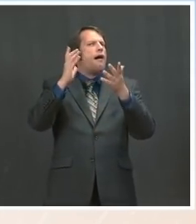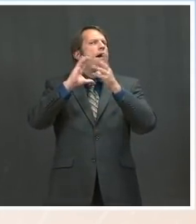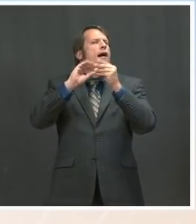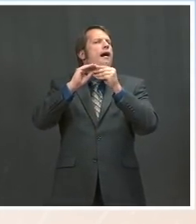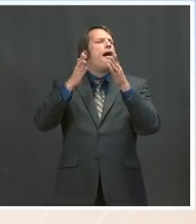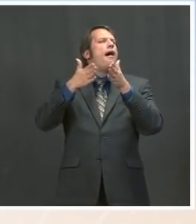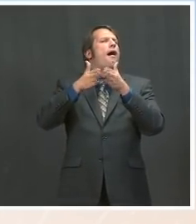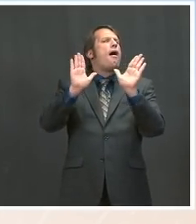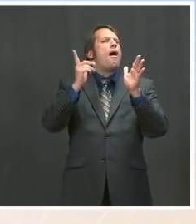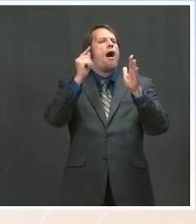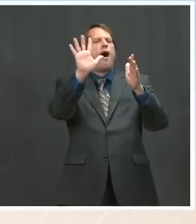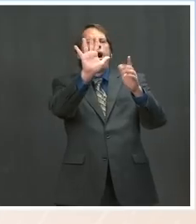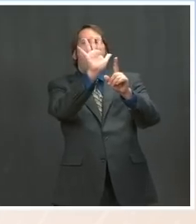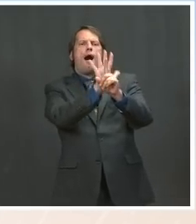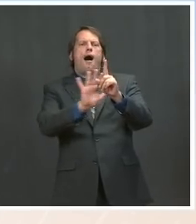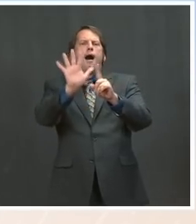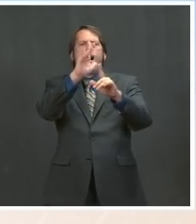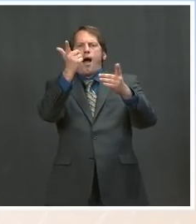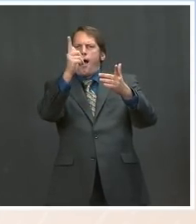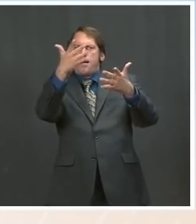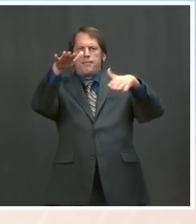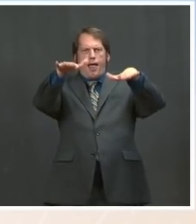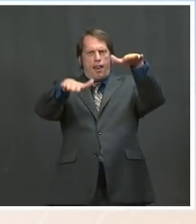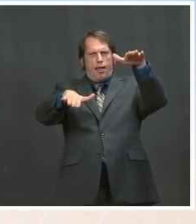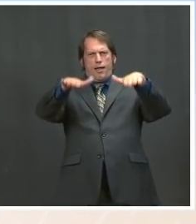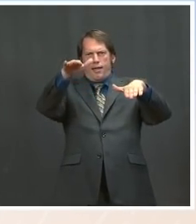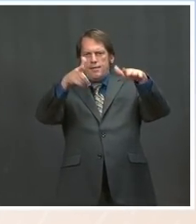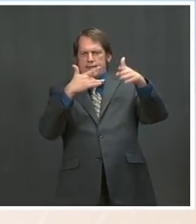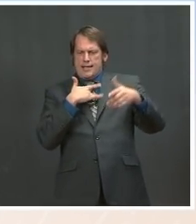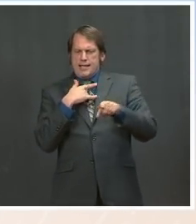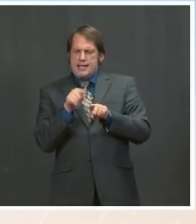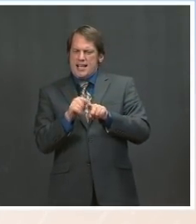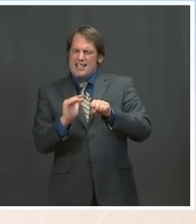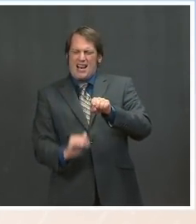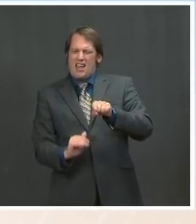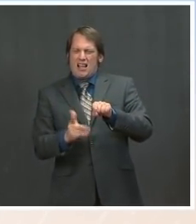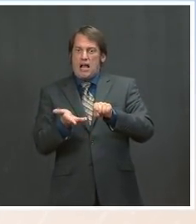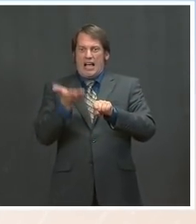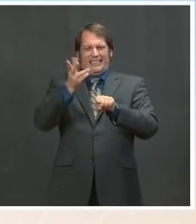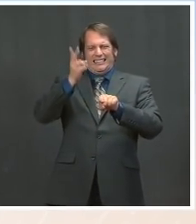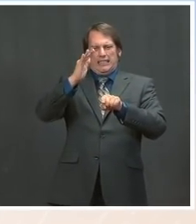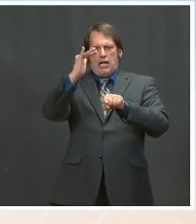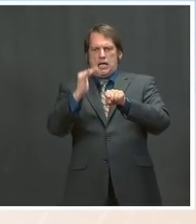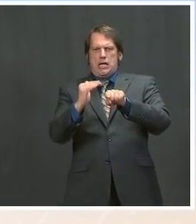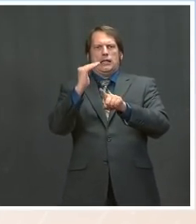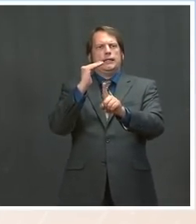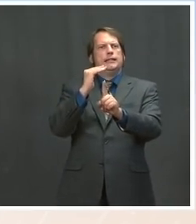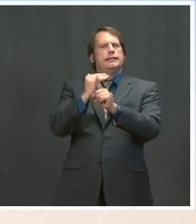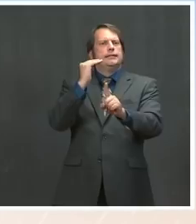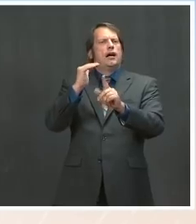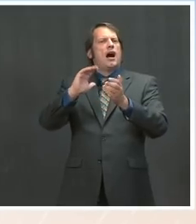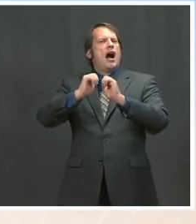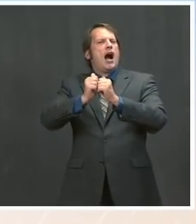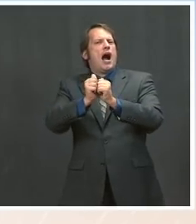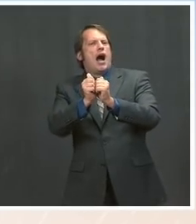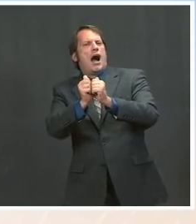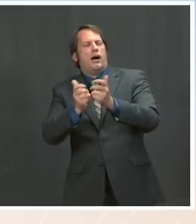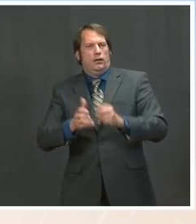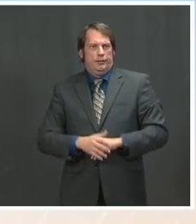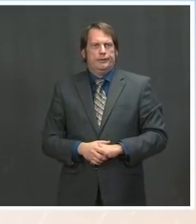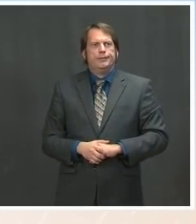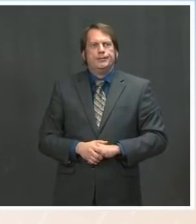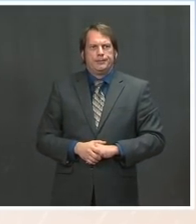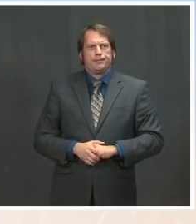and that will meet the needs of the demands of climate change versus ones that may not be achievable